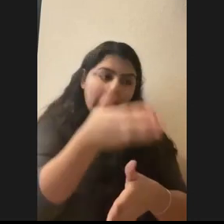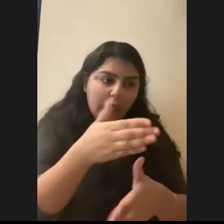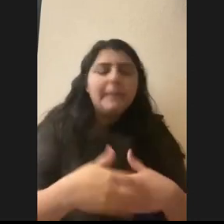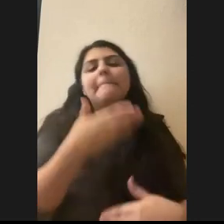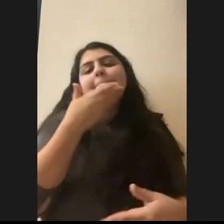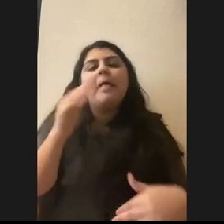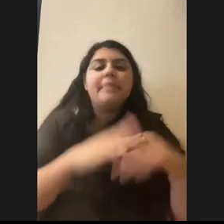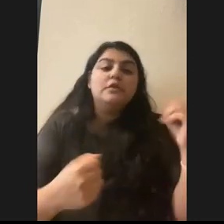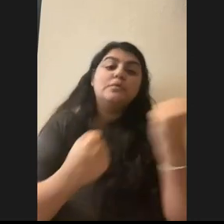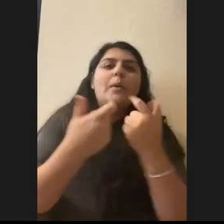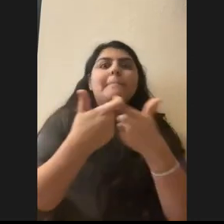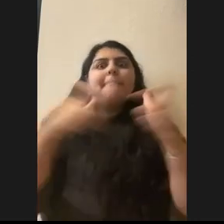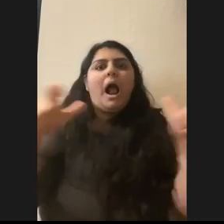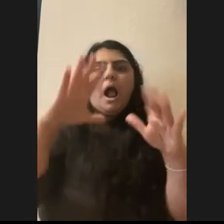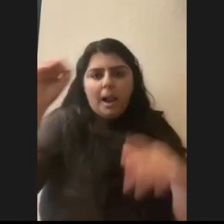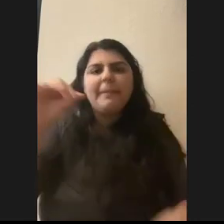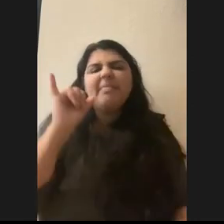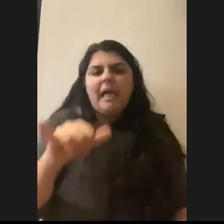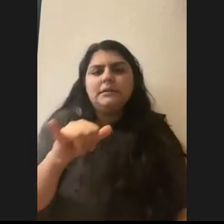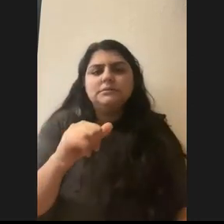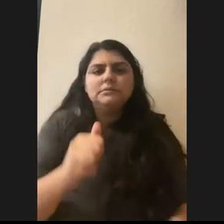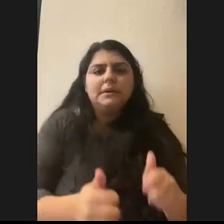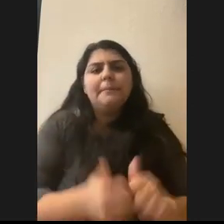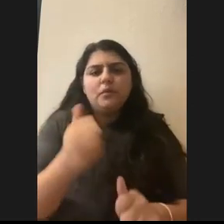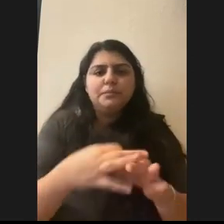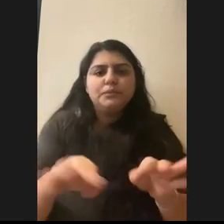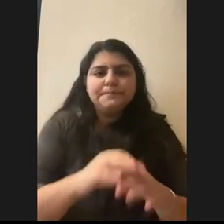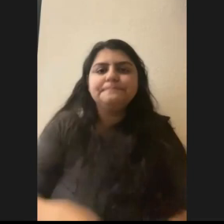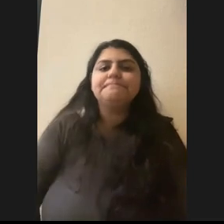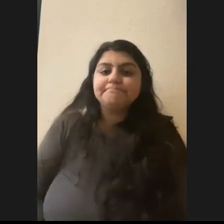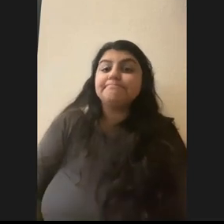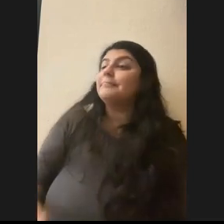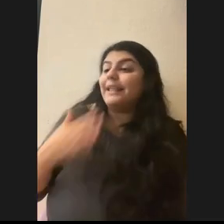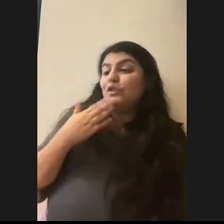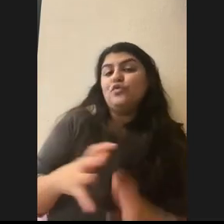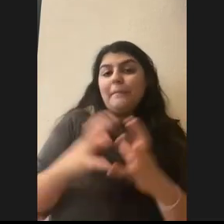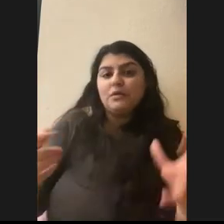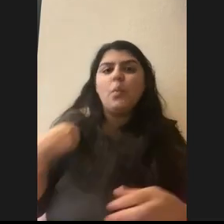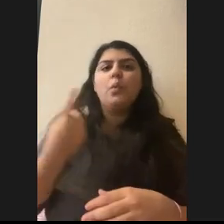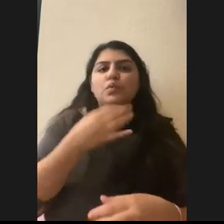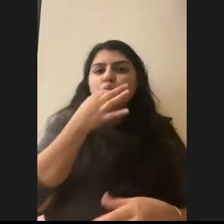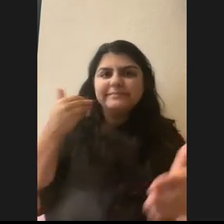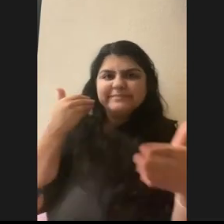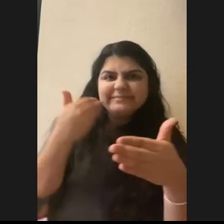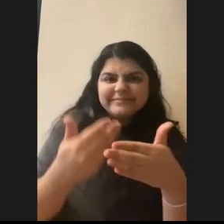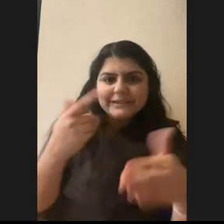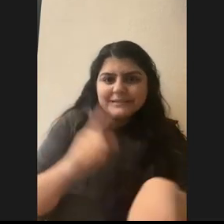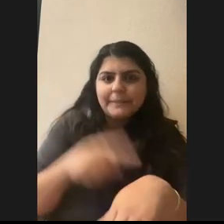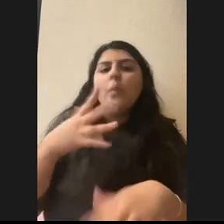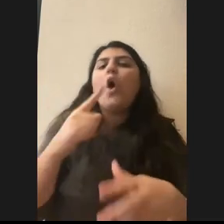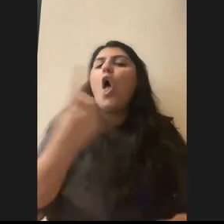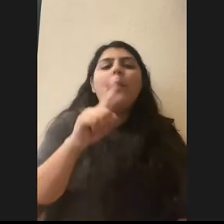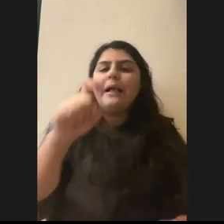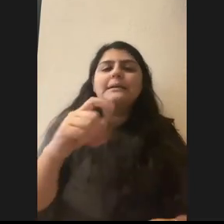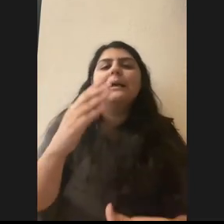supporting bigger companies. That's the main thing. Awesome. Well, thank you so much. Uh, we are coming up on time here. So we always ask everybody the same